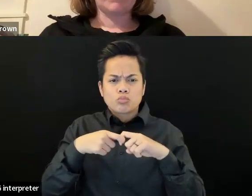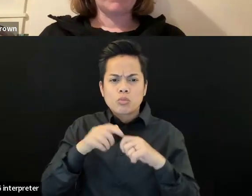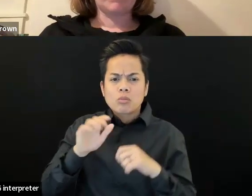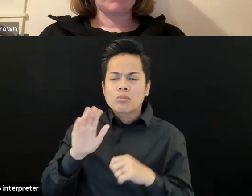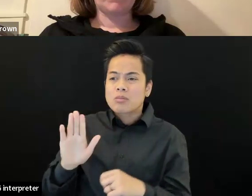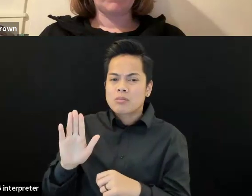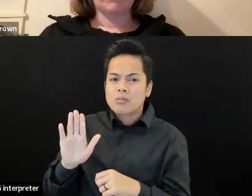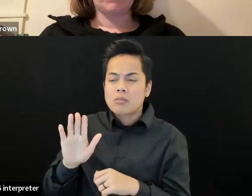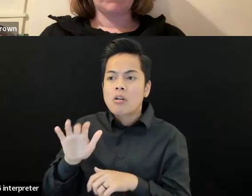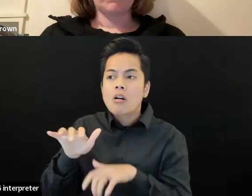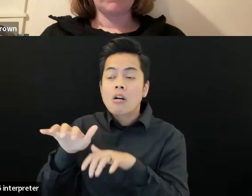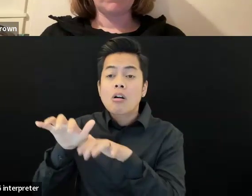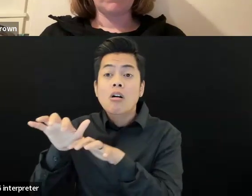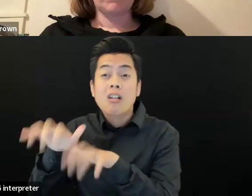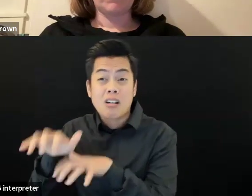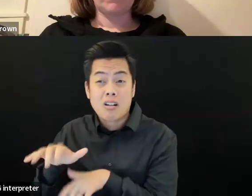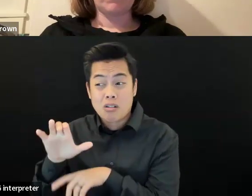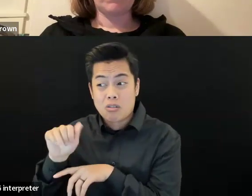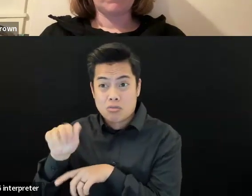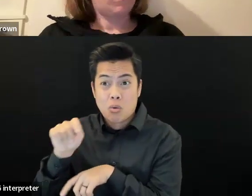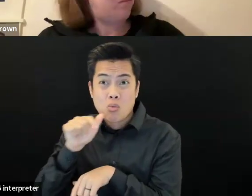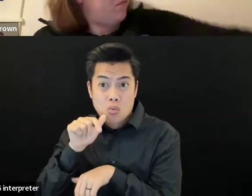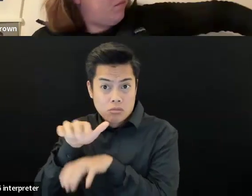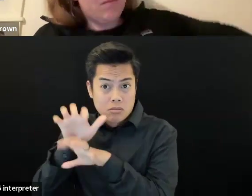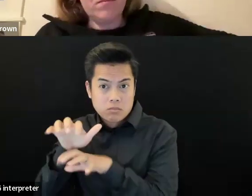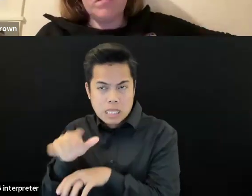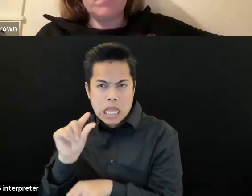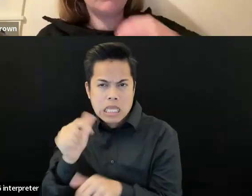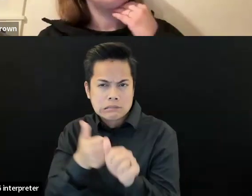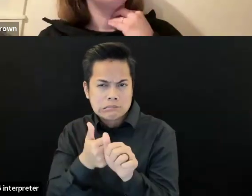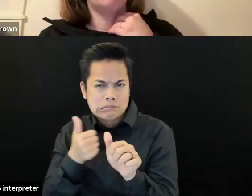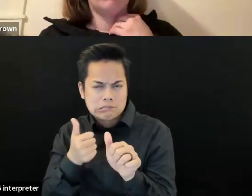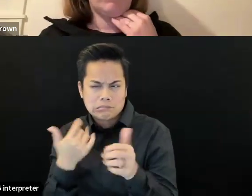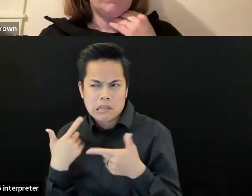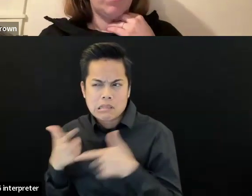and we will make sure to slow our pace a little bit. Okay. Thank you.